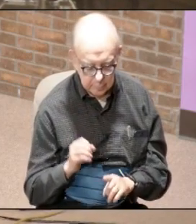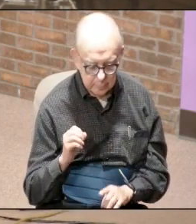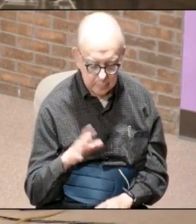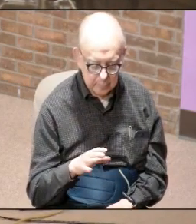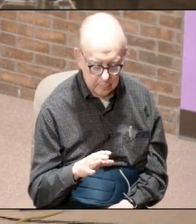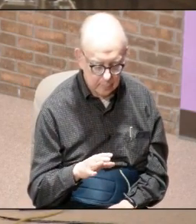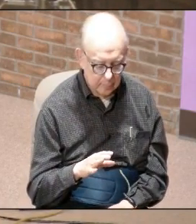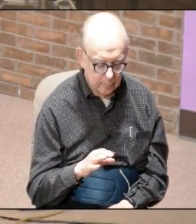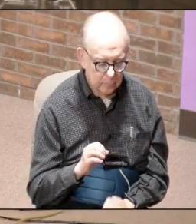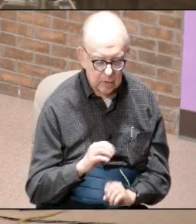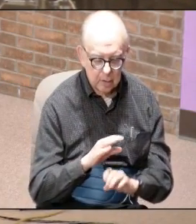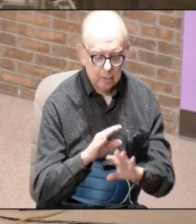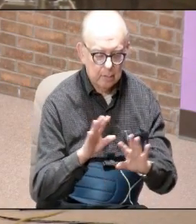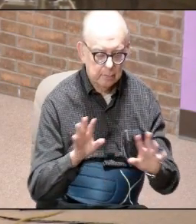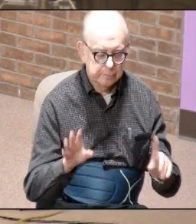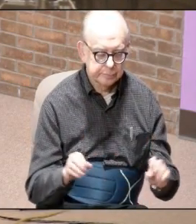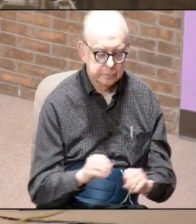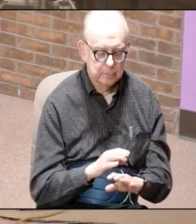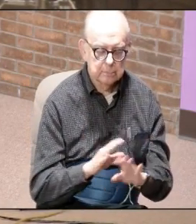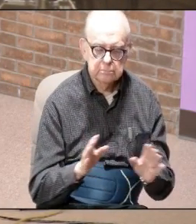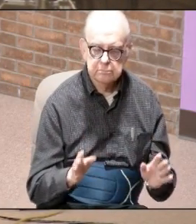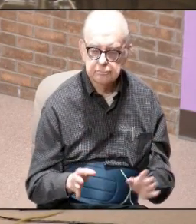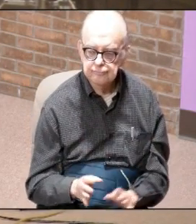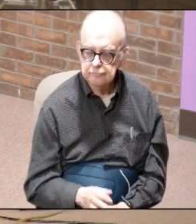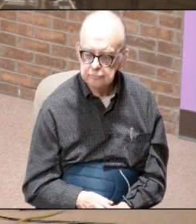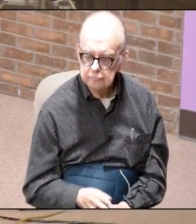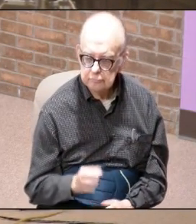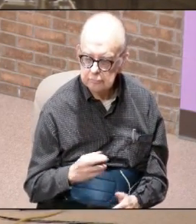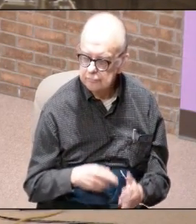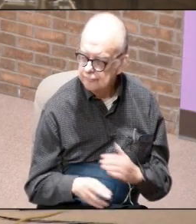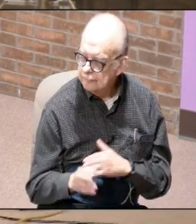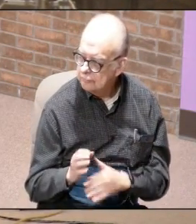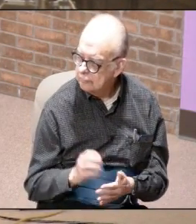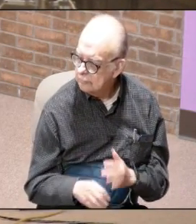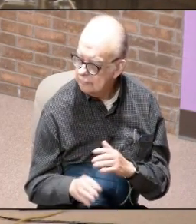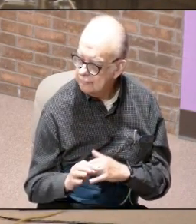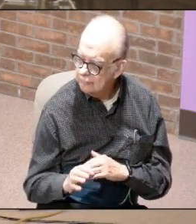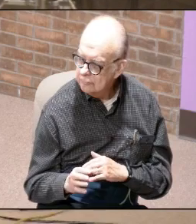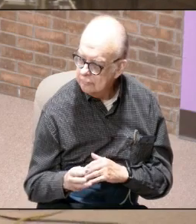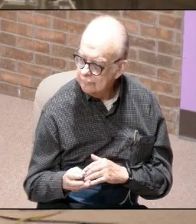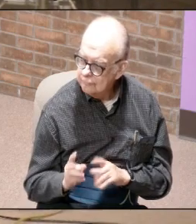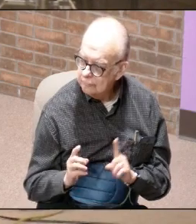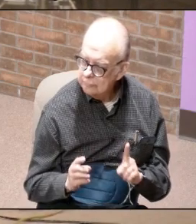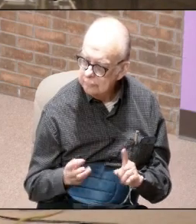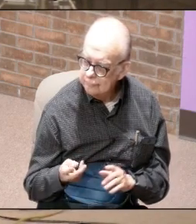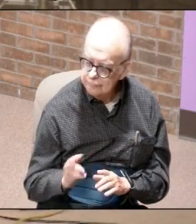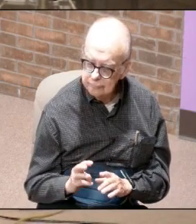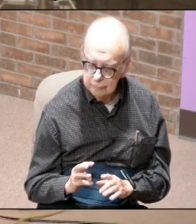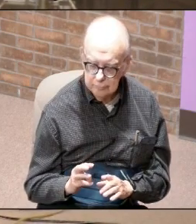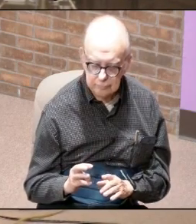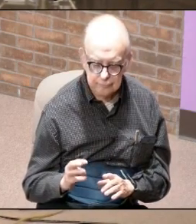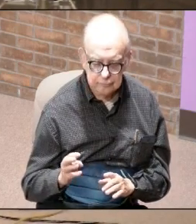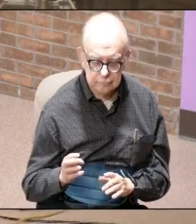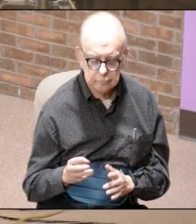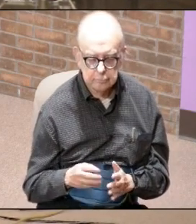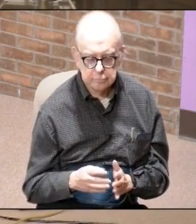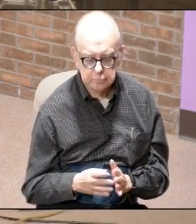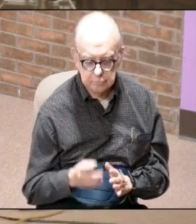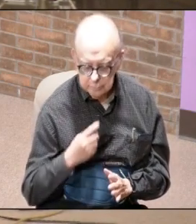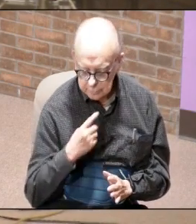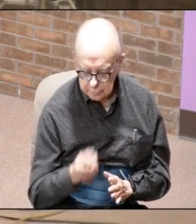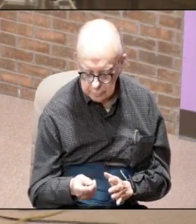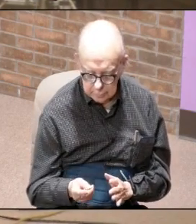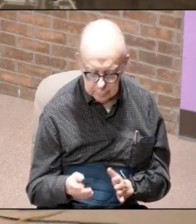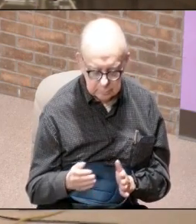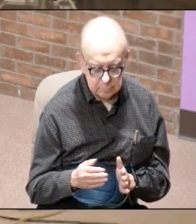shining in all of its brilliance in John or in Revelation chapter 1 verse number 16 Jesus is